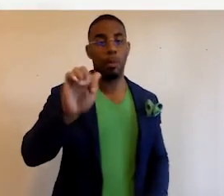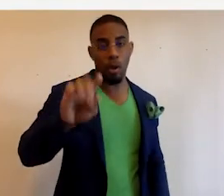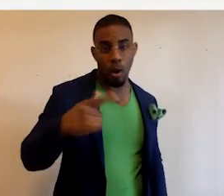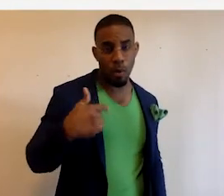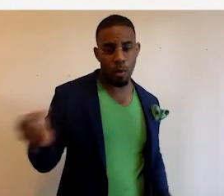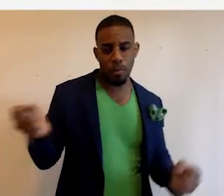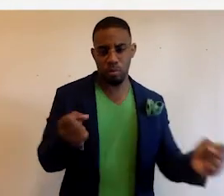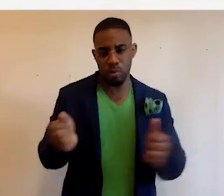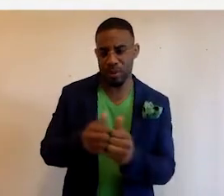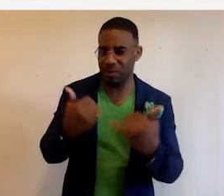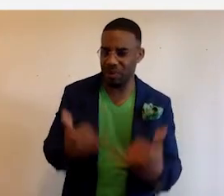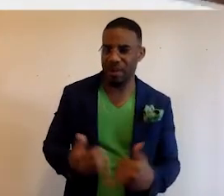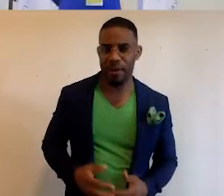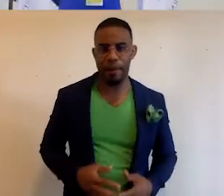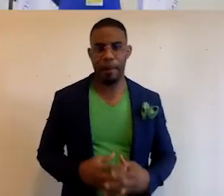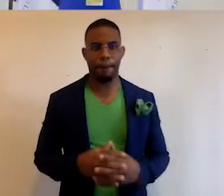pulling that together right now.